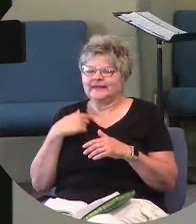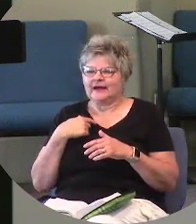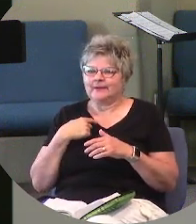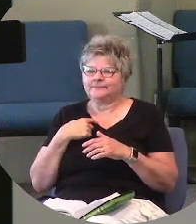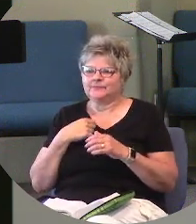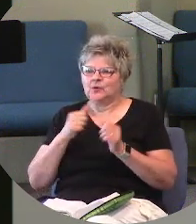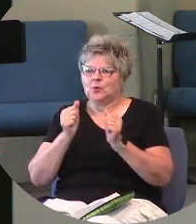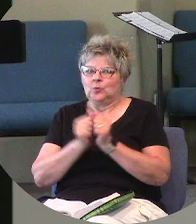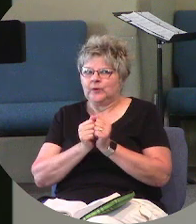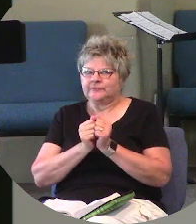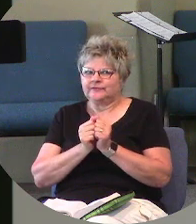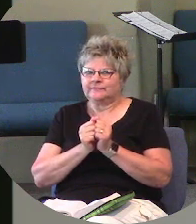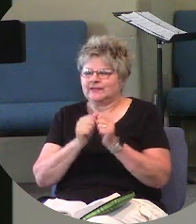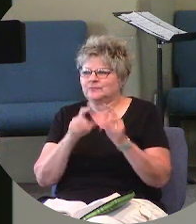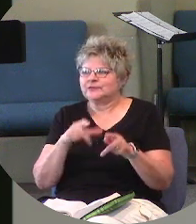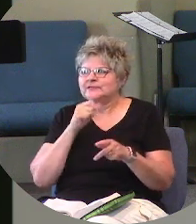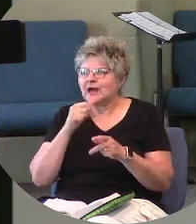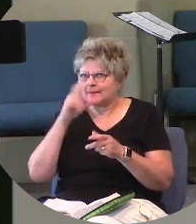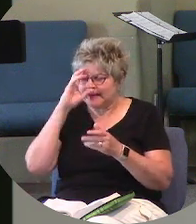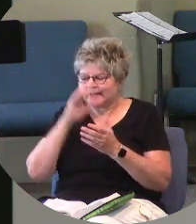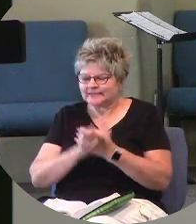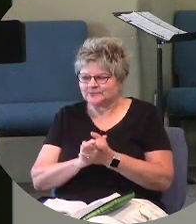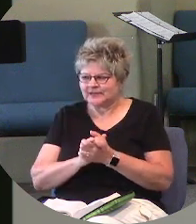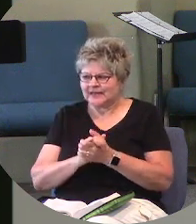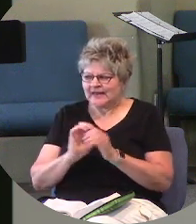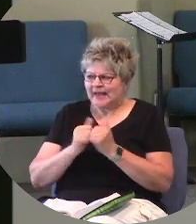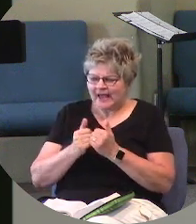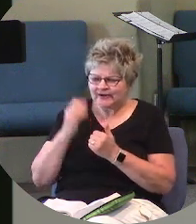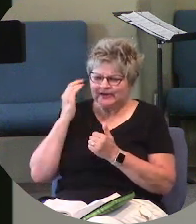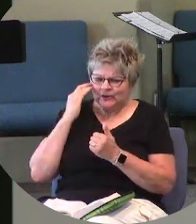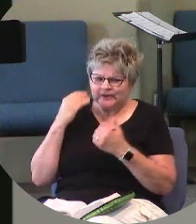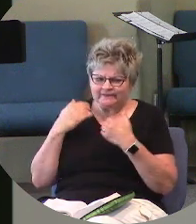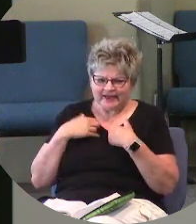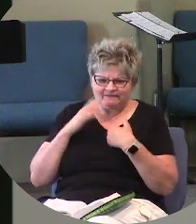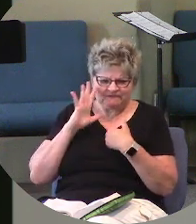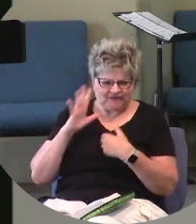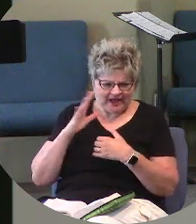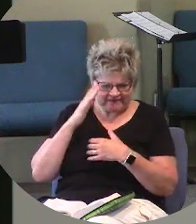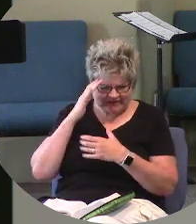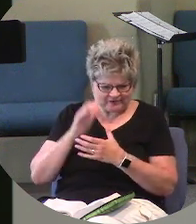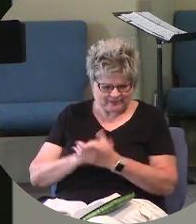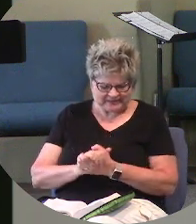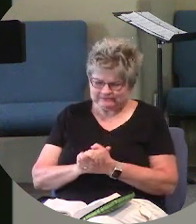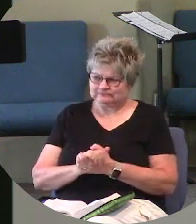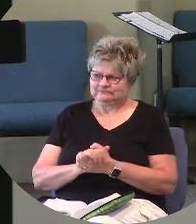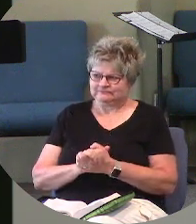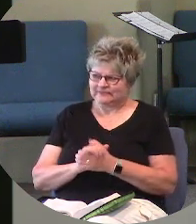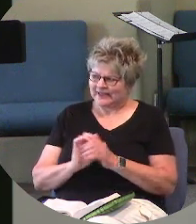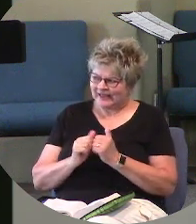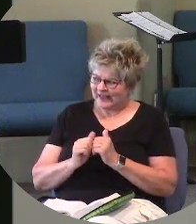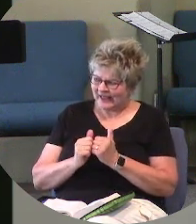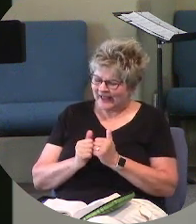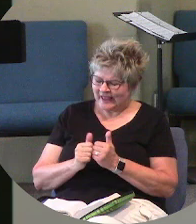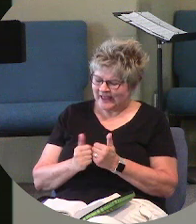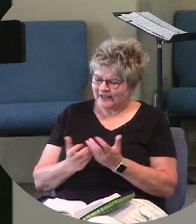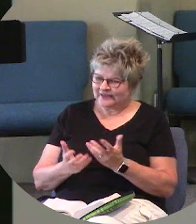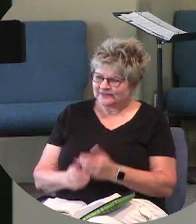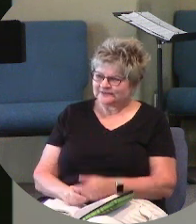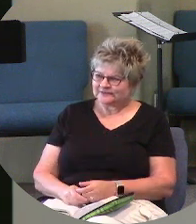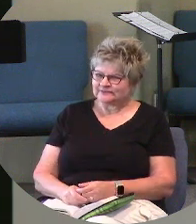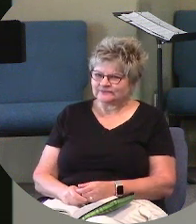up with, how did he know? And how did he know I've had five husbands? So this is